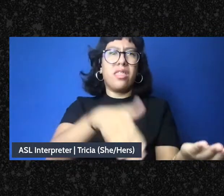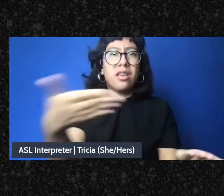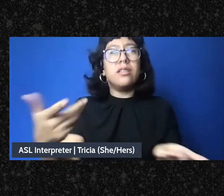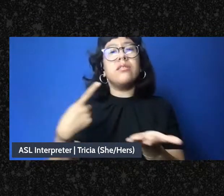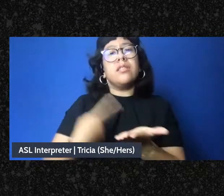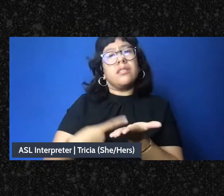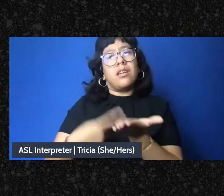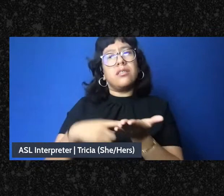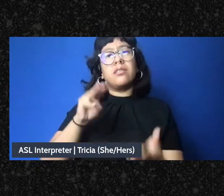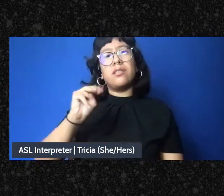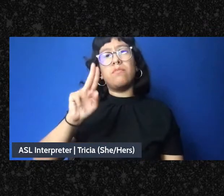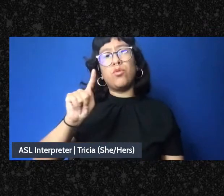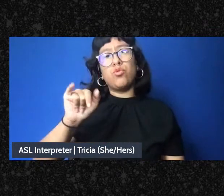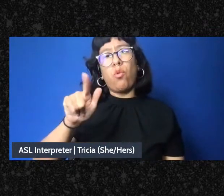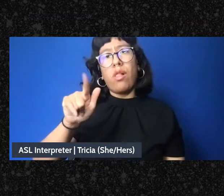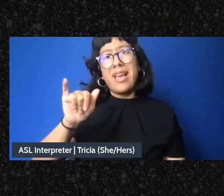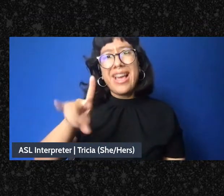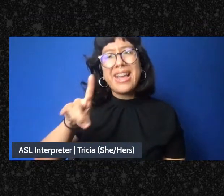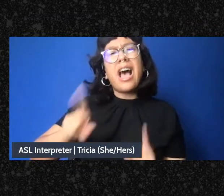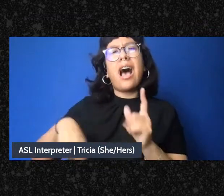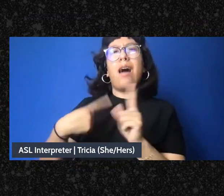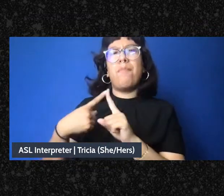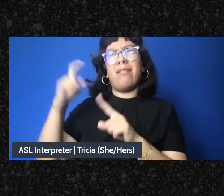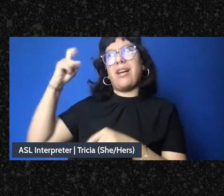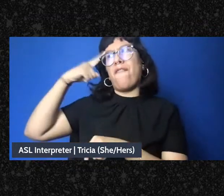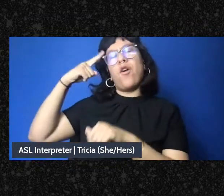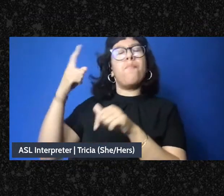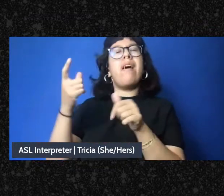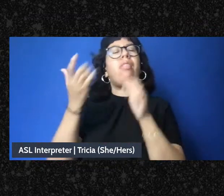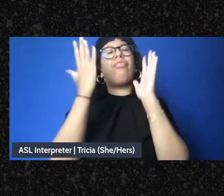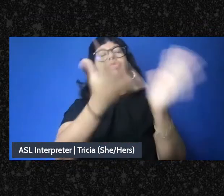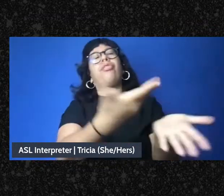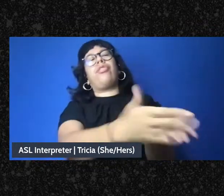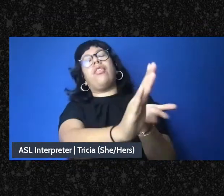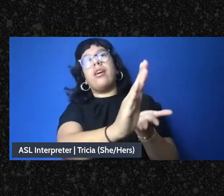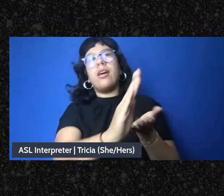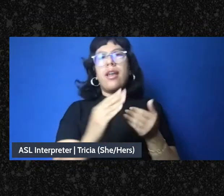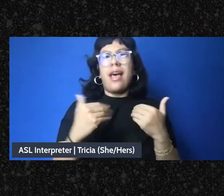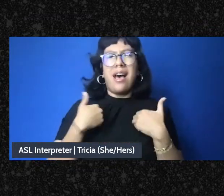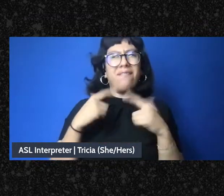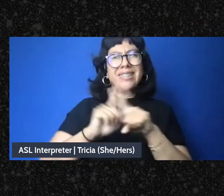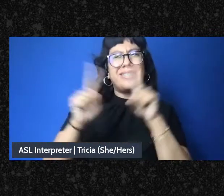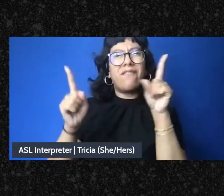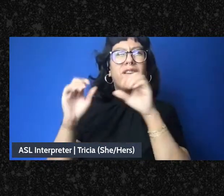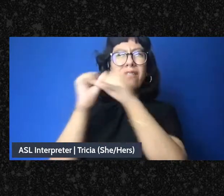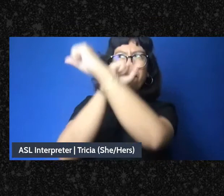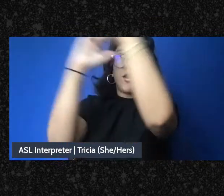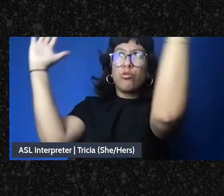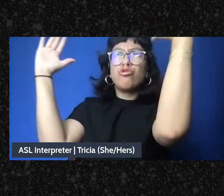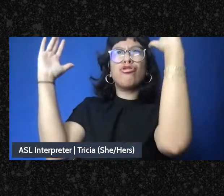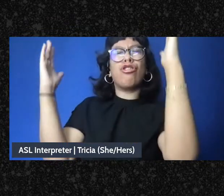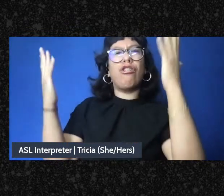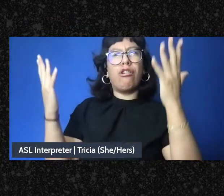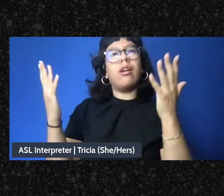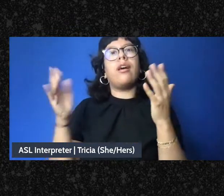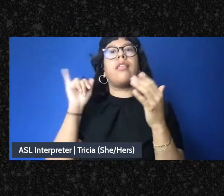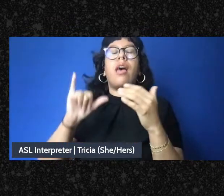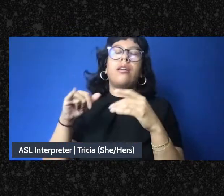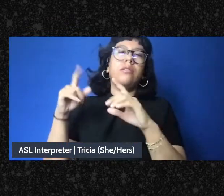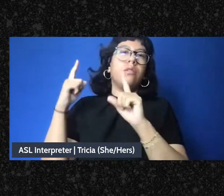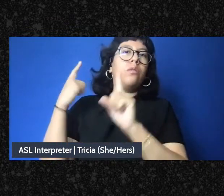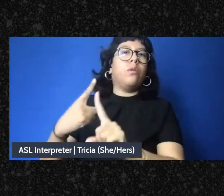in the context of state abandonment and how we might build an alternative future seems to me particularly apposite